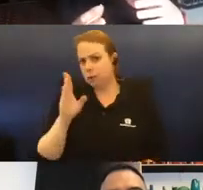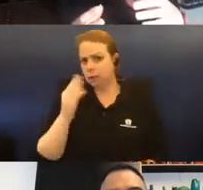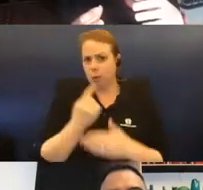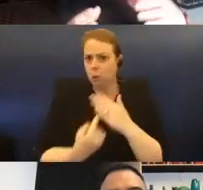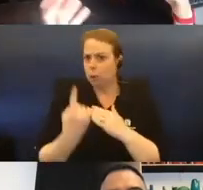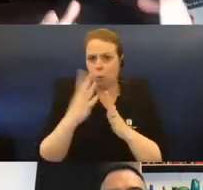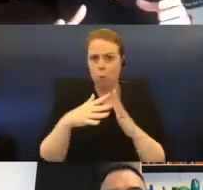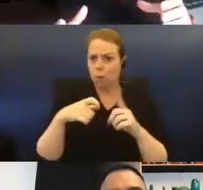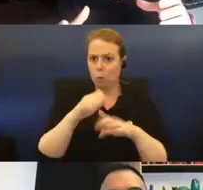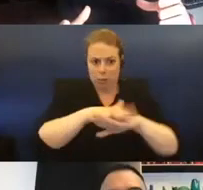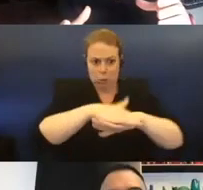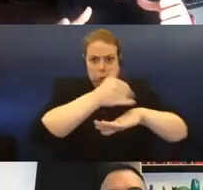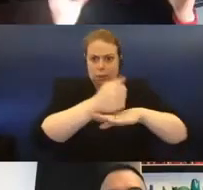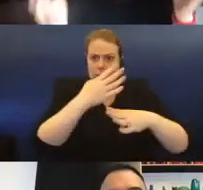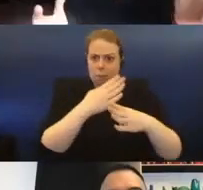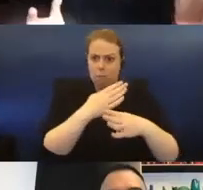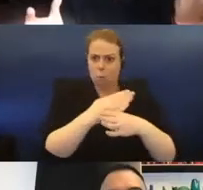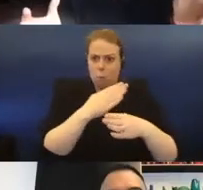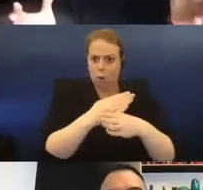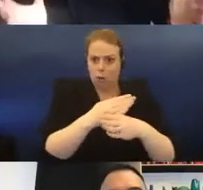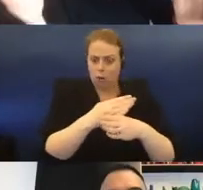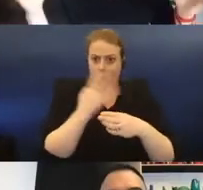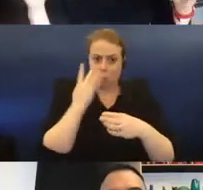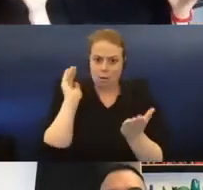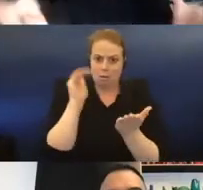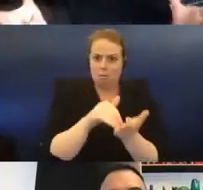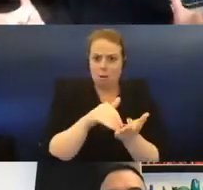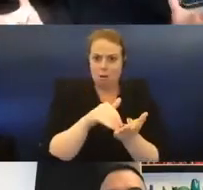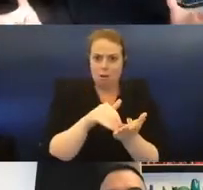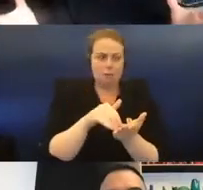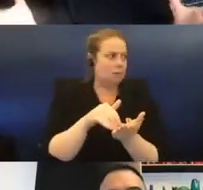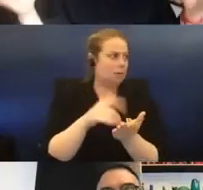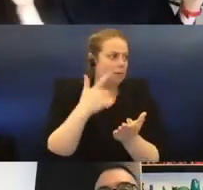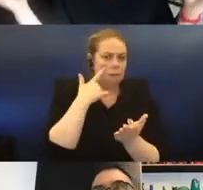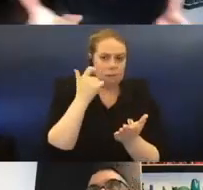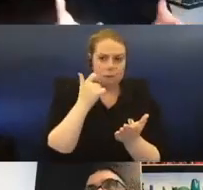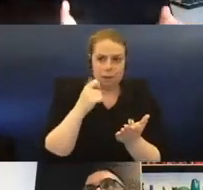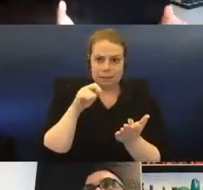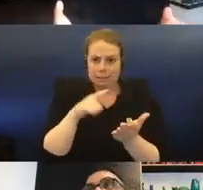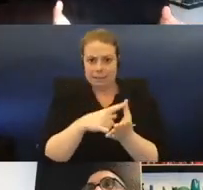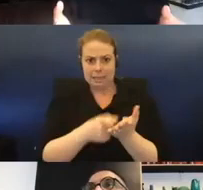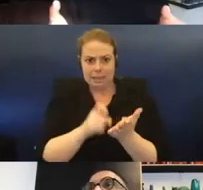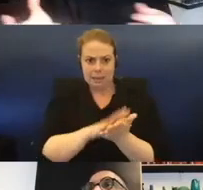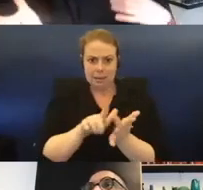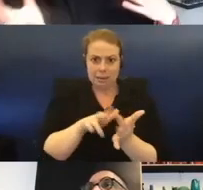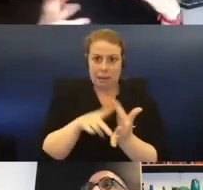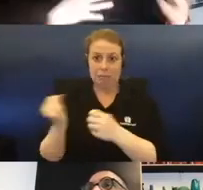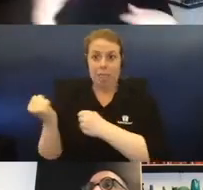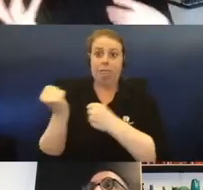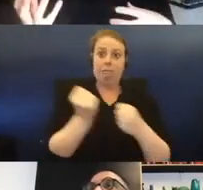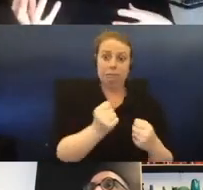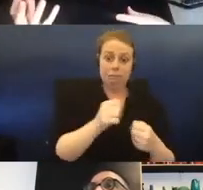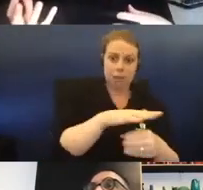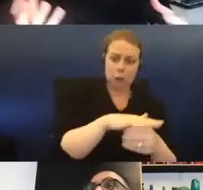install this work in Pelisi Trienia when I arrived, and just finding this archive and tracking it to the location, was just an